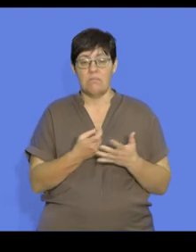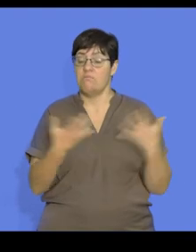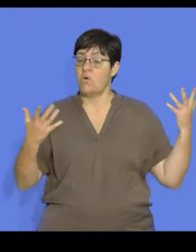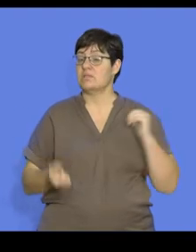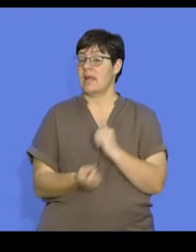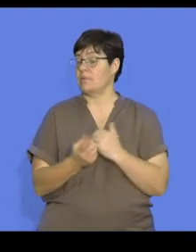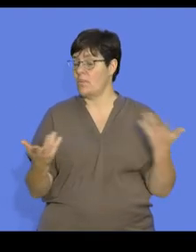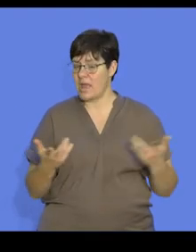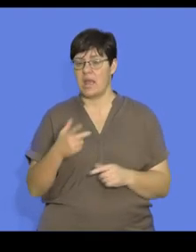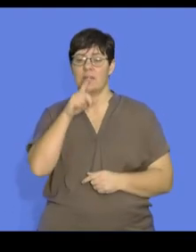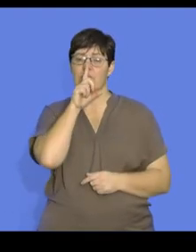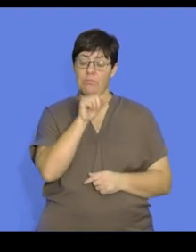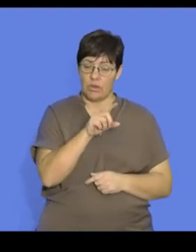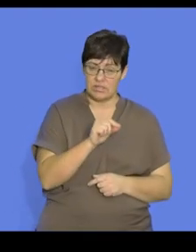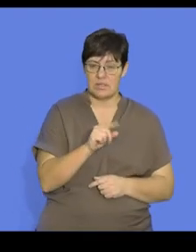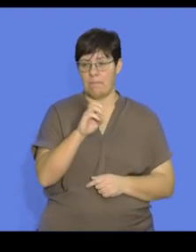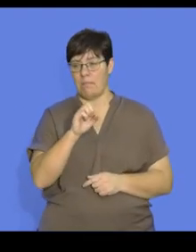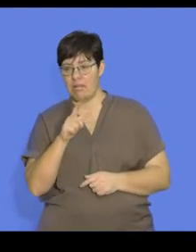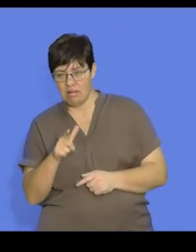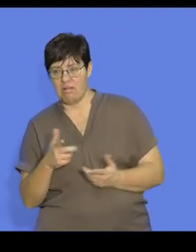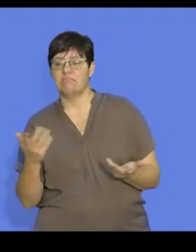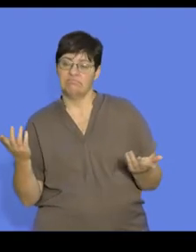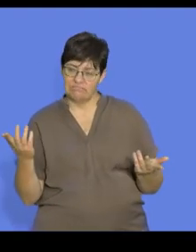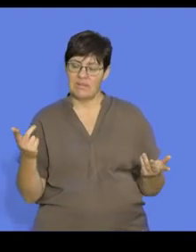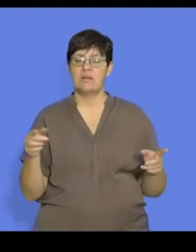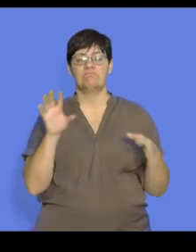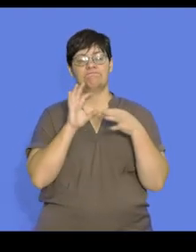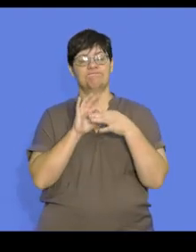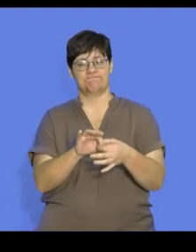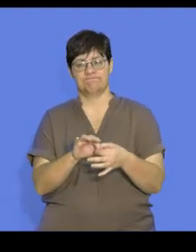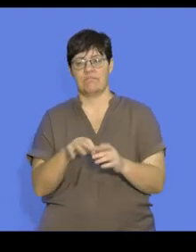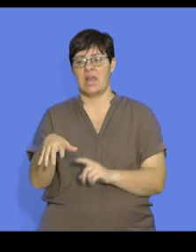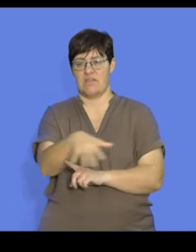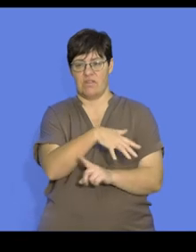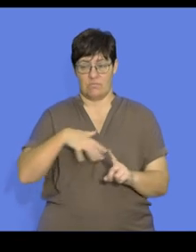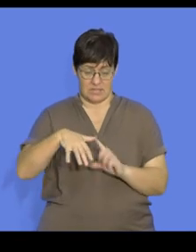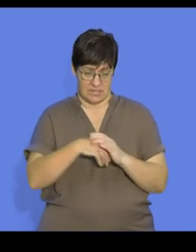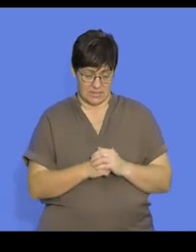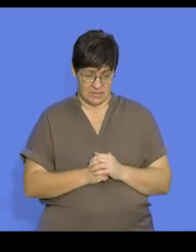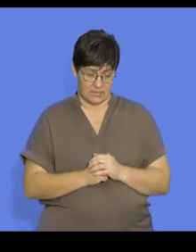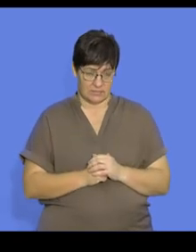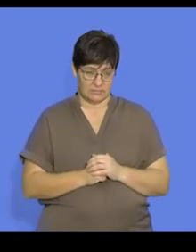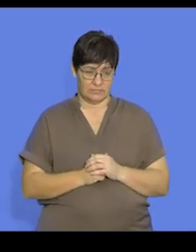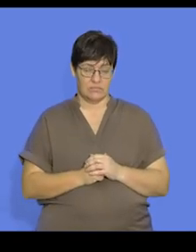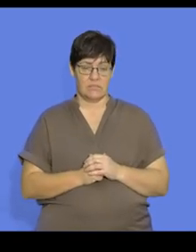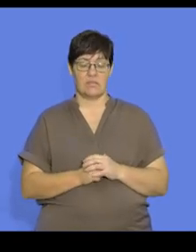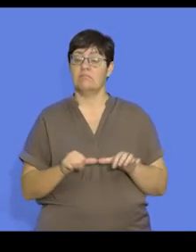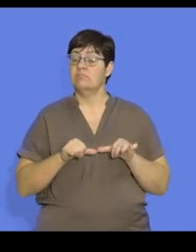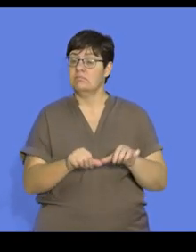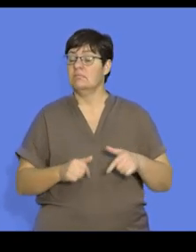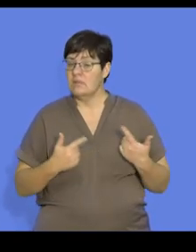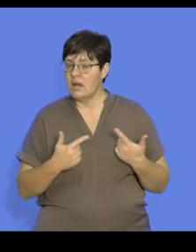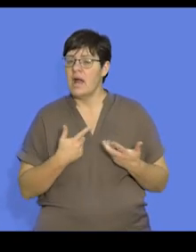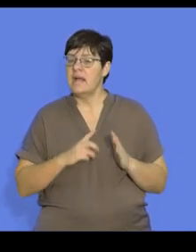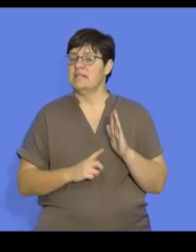in birds and mammals and are related to the environment. So depending on the environment in which they survive, the